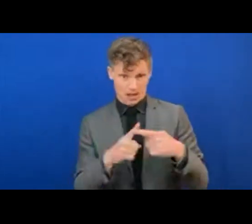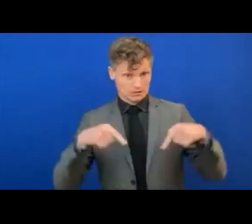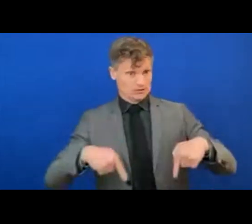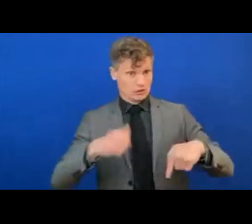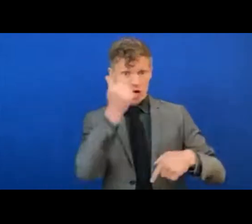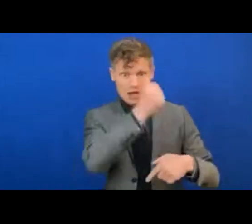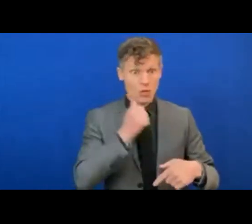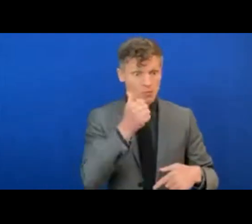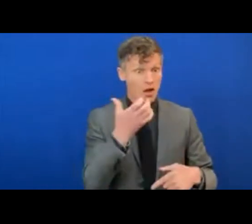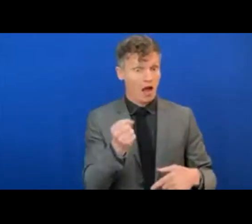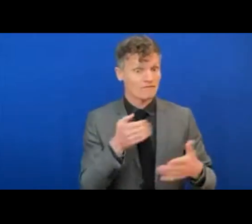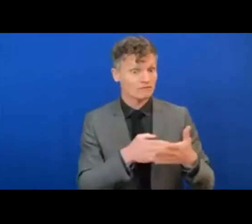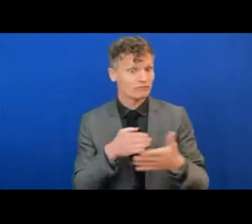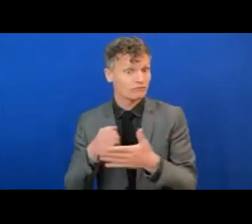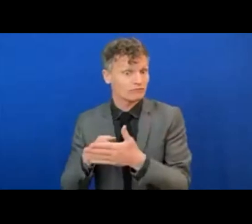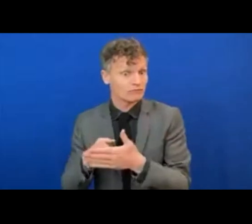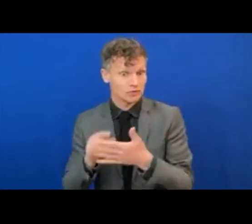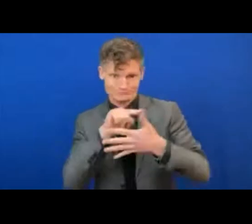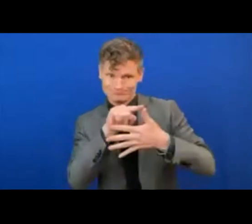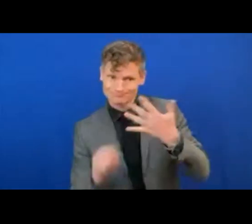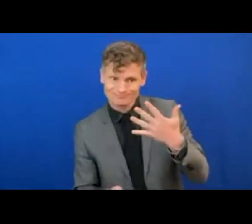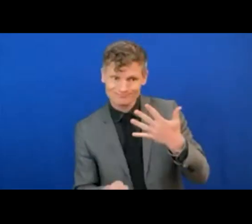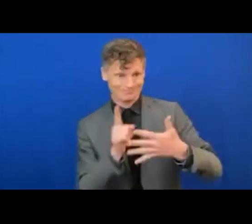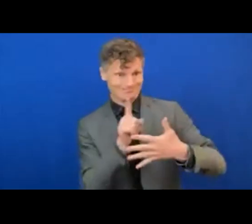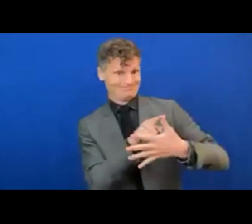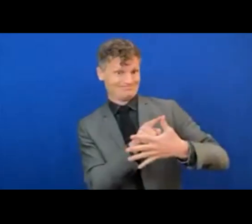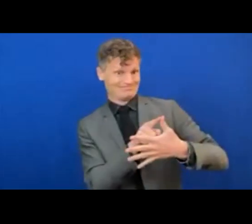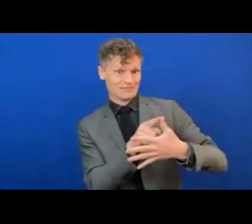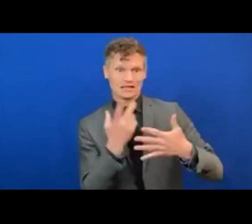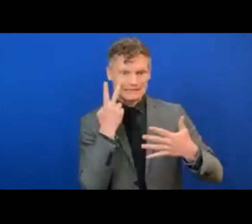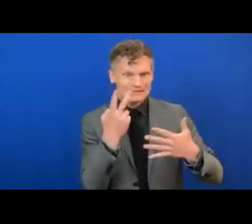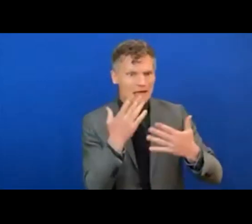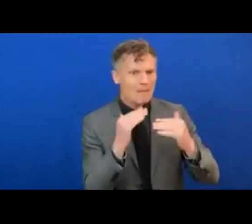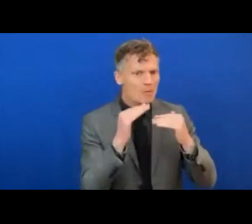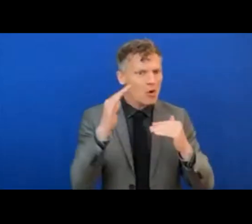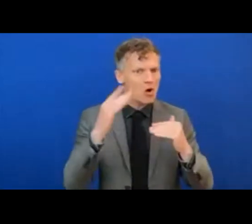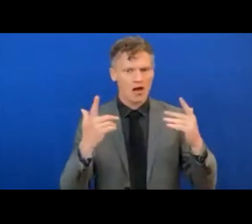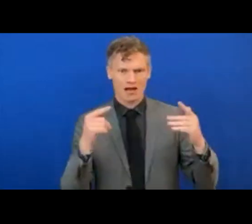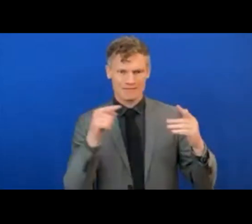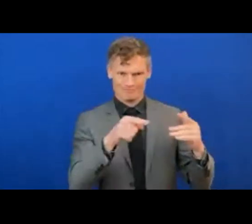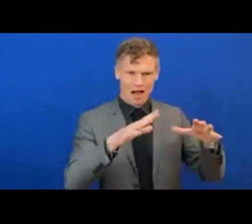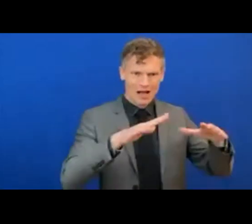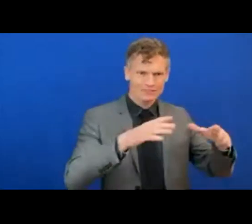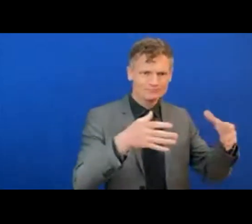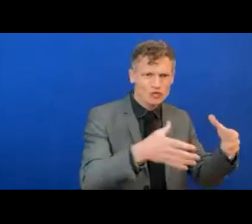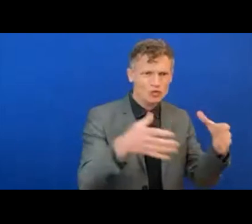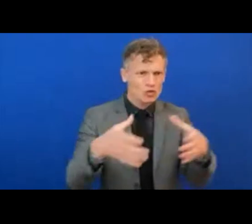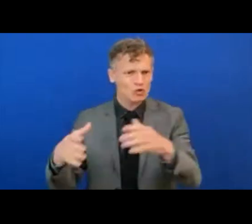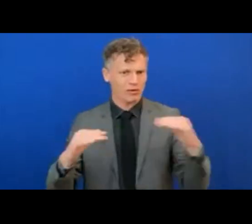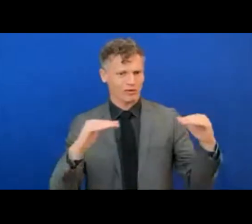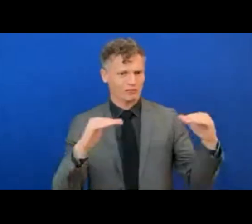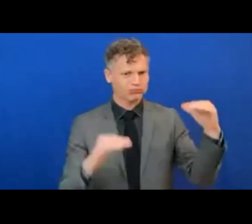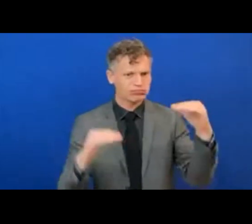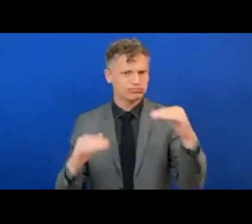Chief among the challenges is the ever-growing inequalities within our communities. This disparity manifests